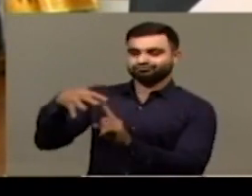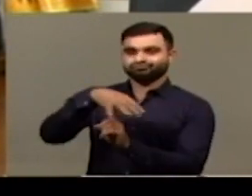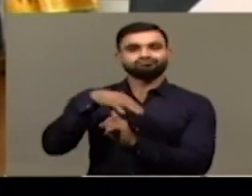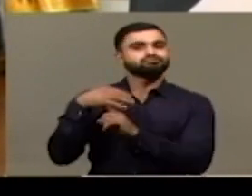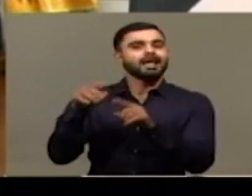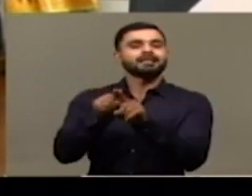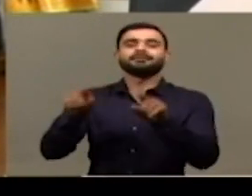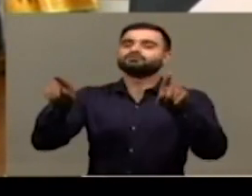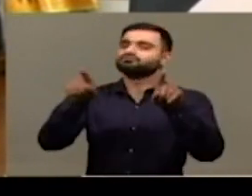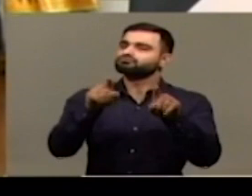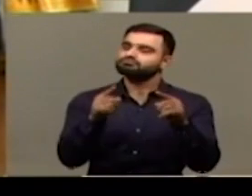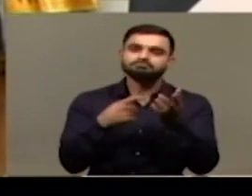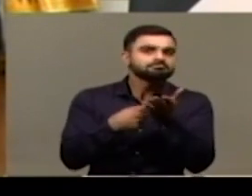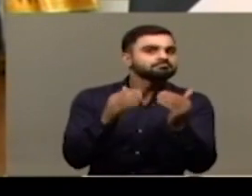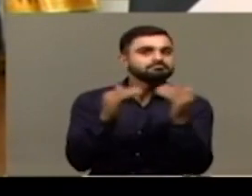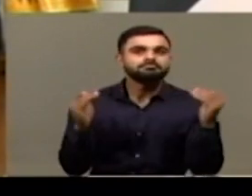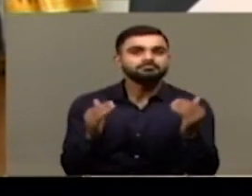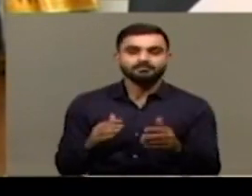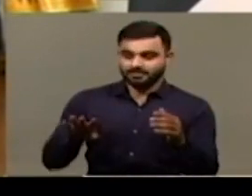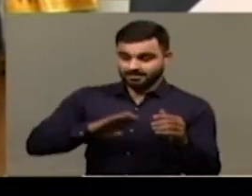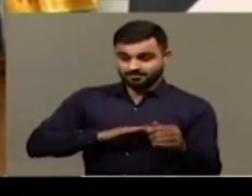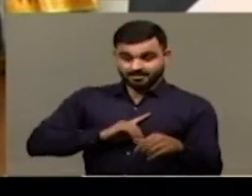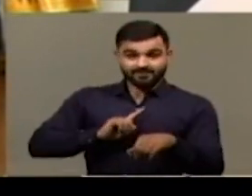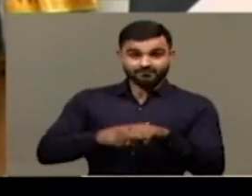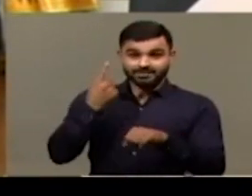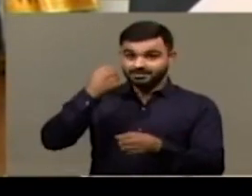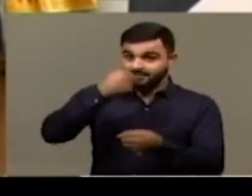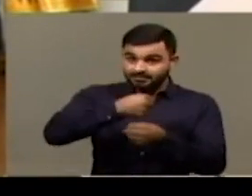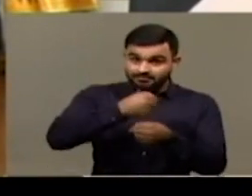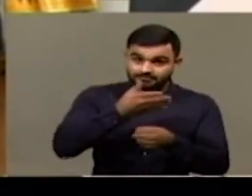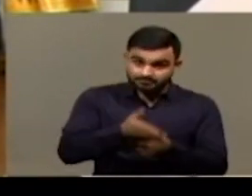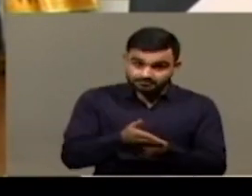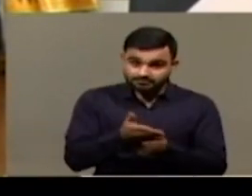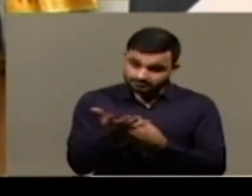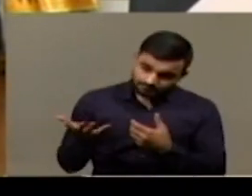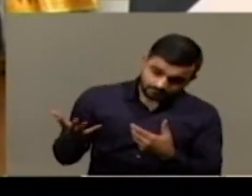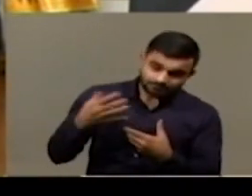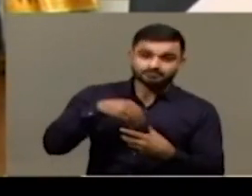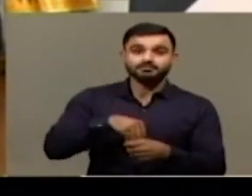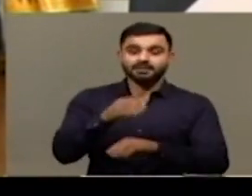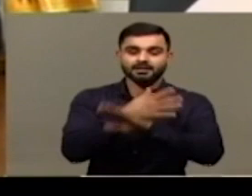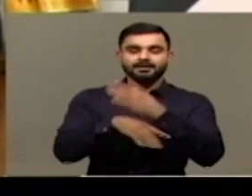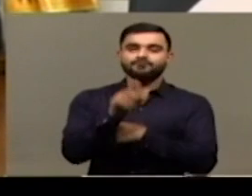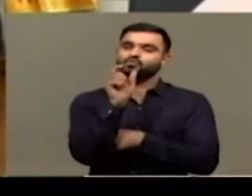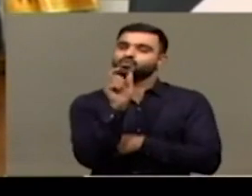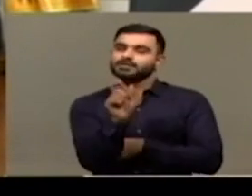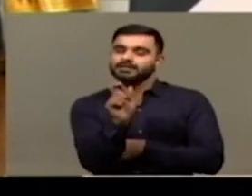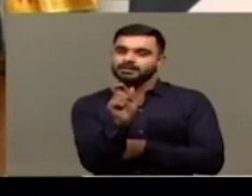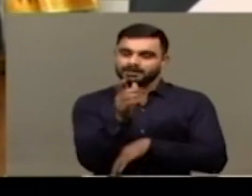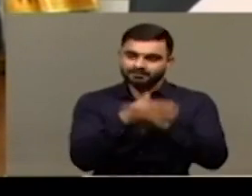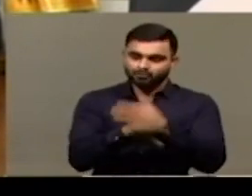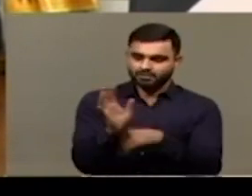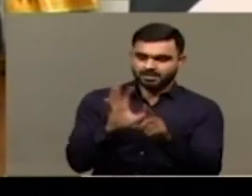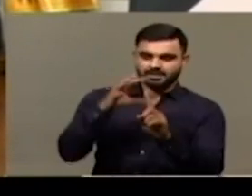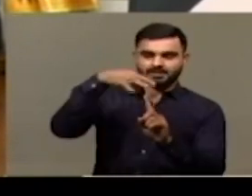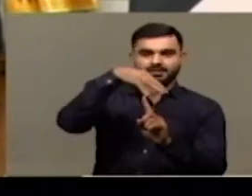government which has come up with this Divyang disabled department and not only coming up with the